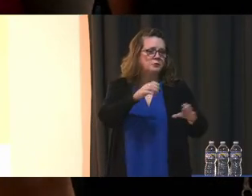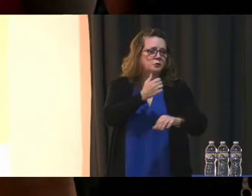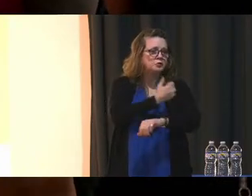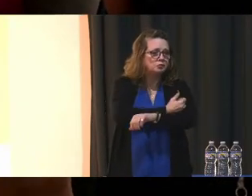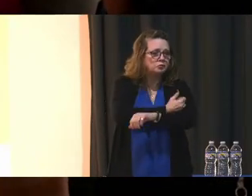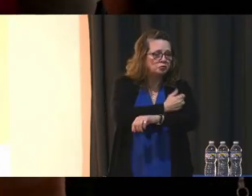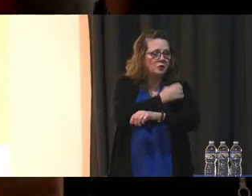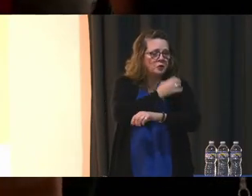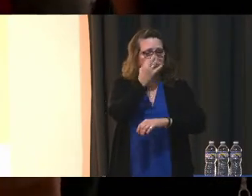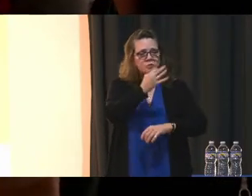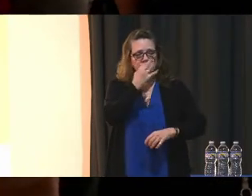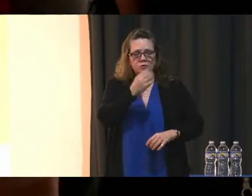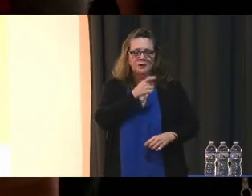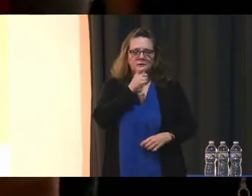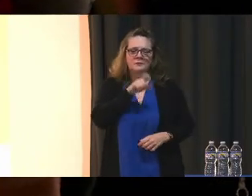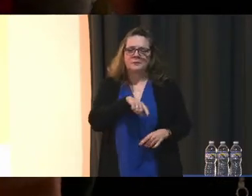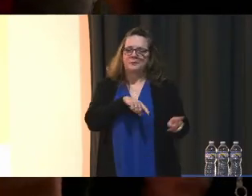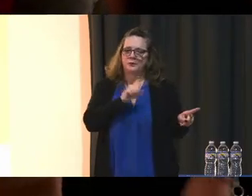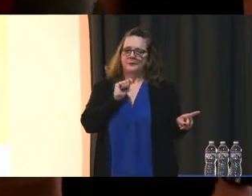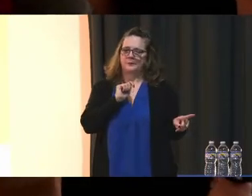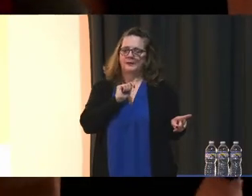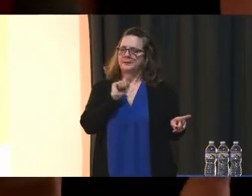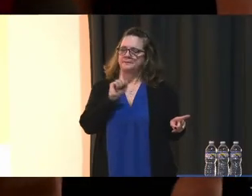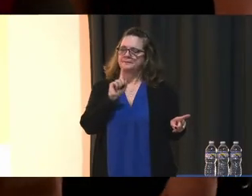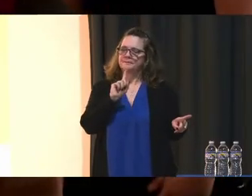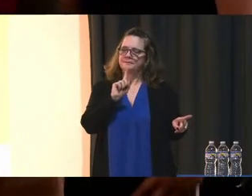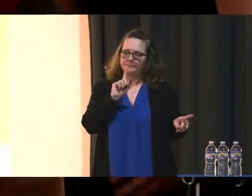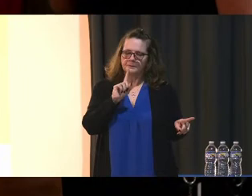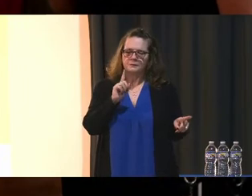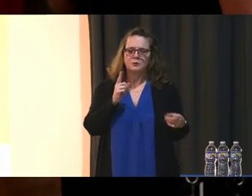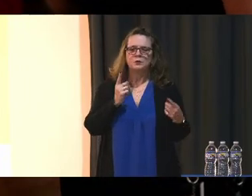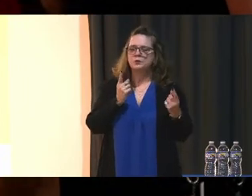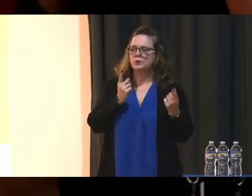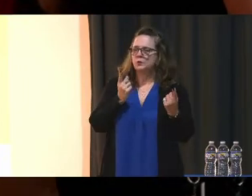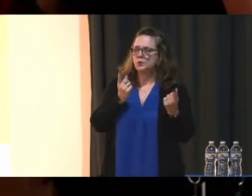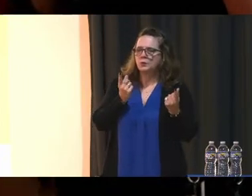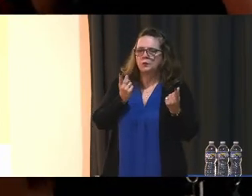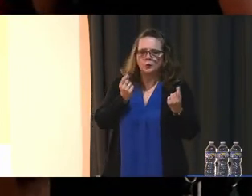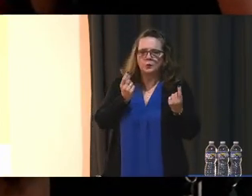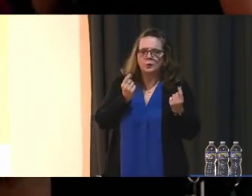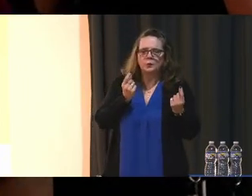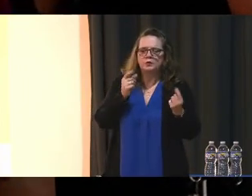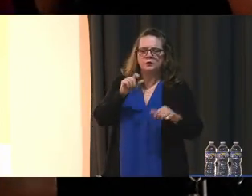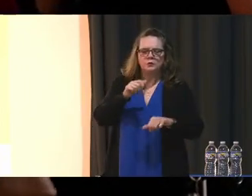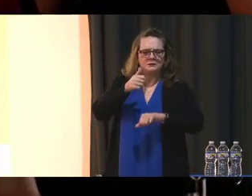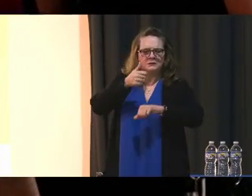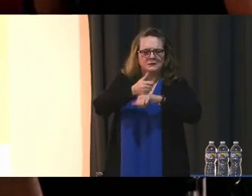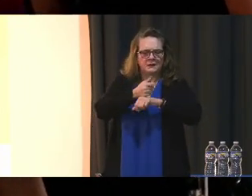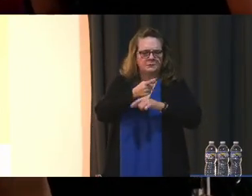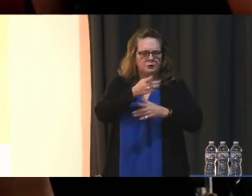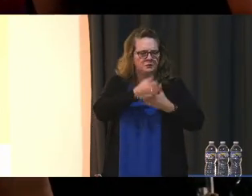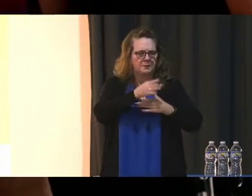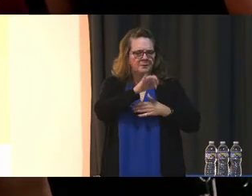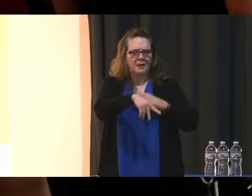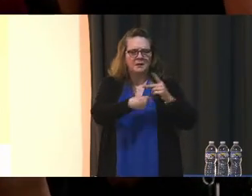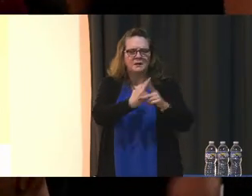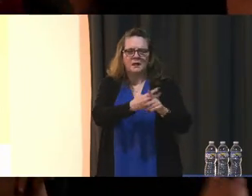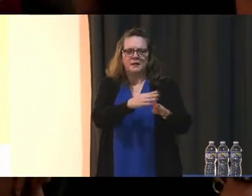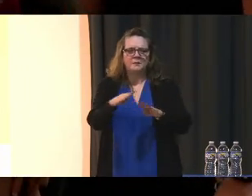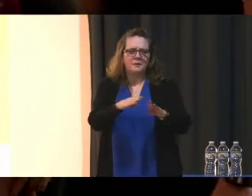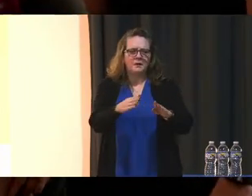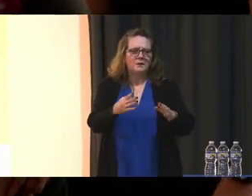doing things they shouldn't be doing in the bathroom What are different things that are being put in place or being planned to be put in place